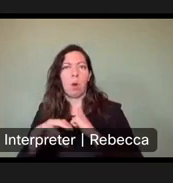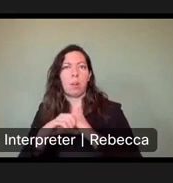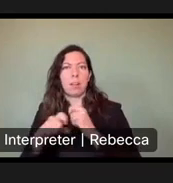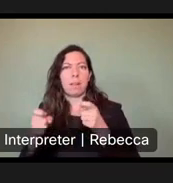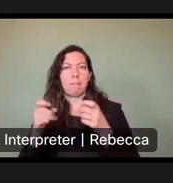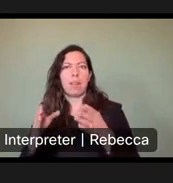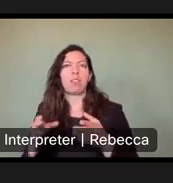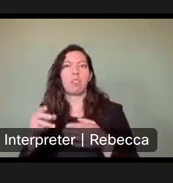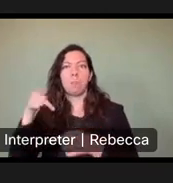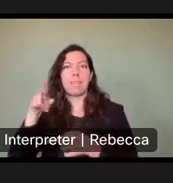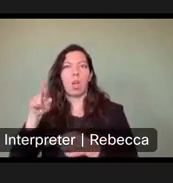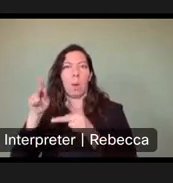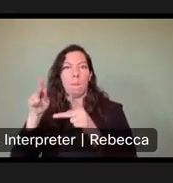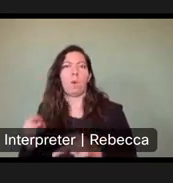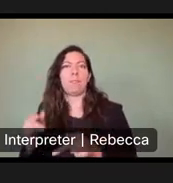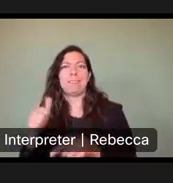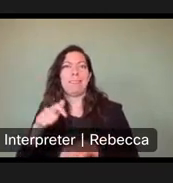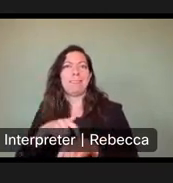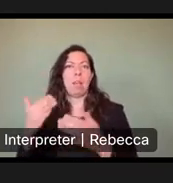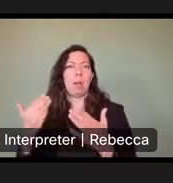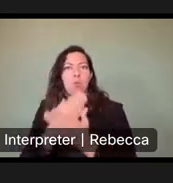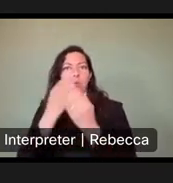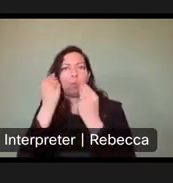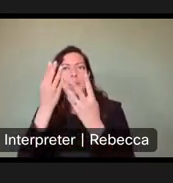and all the marketing that we do.